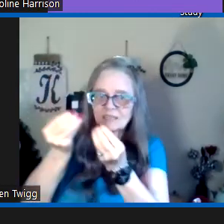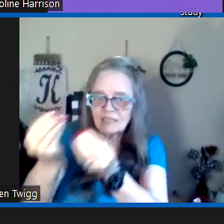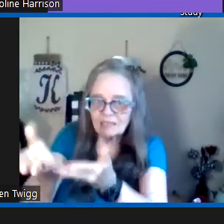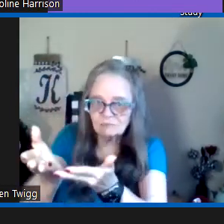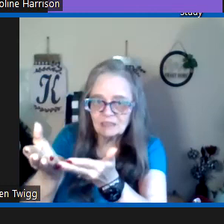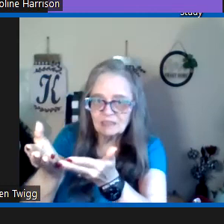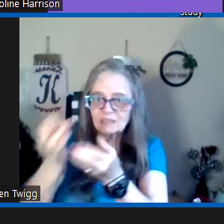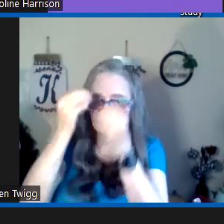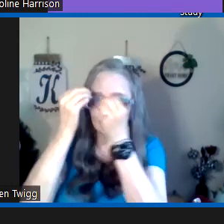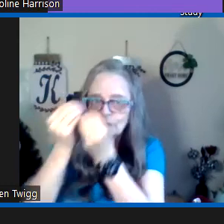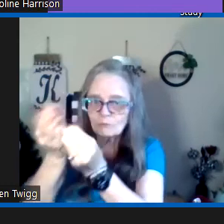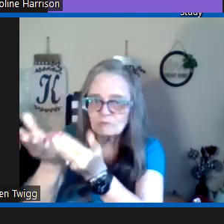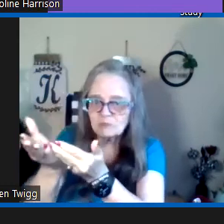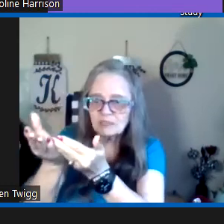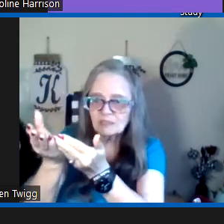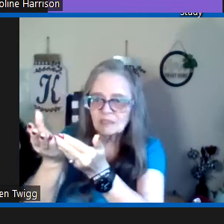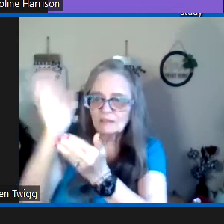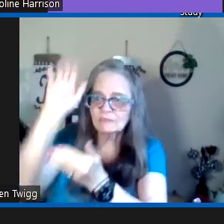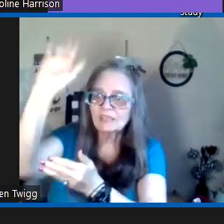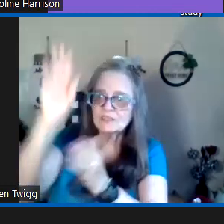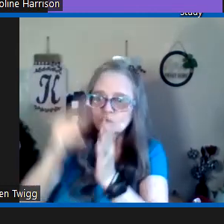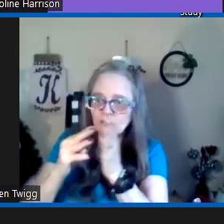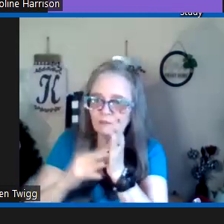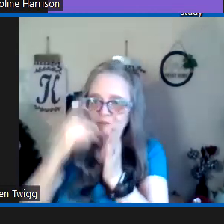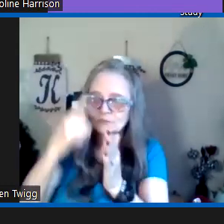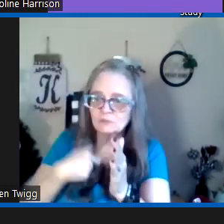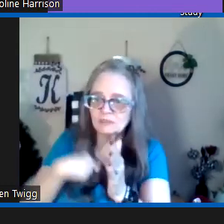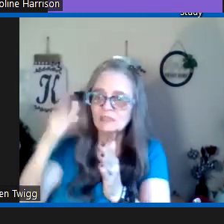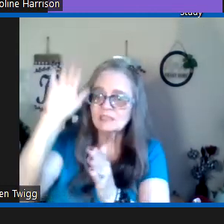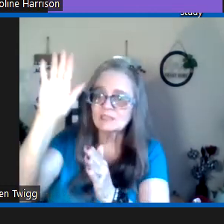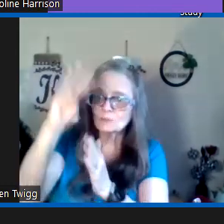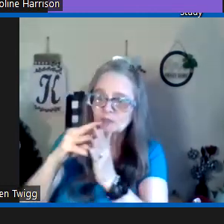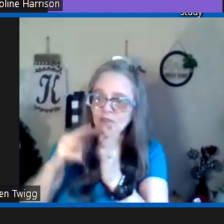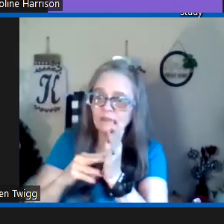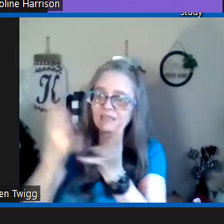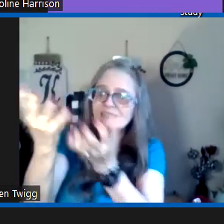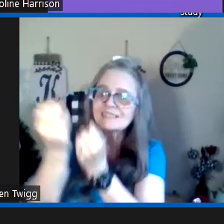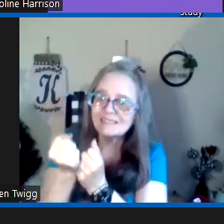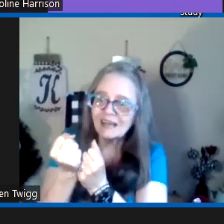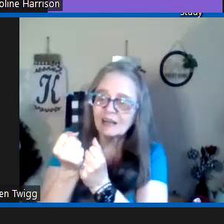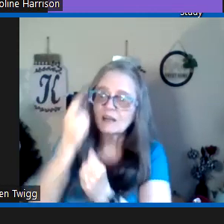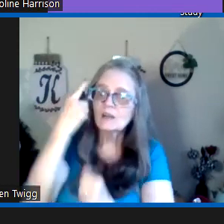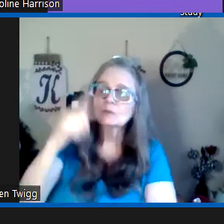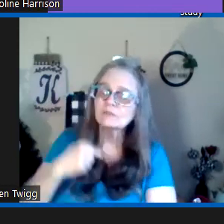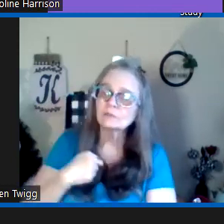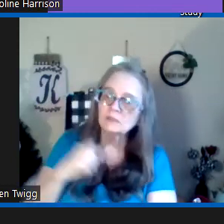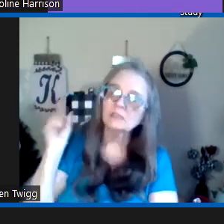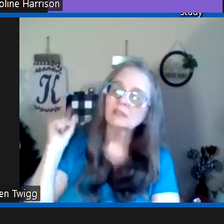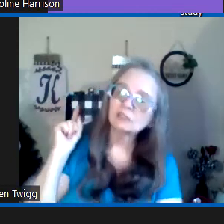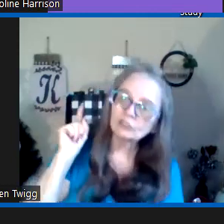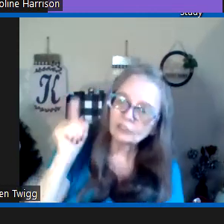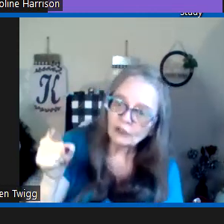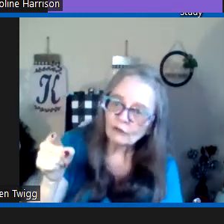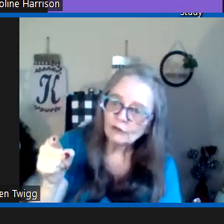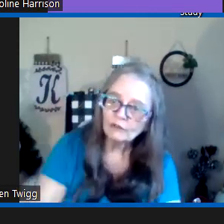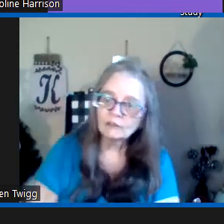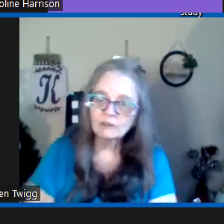god gave me he informed me of his will for me his will his desire was for me